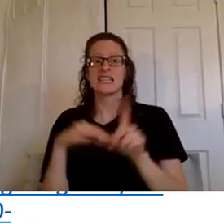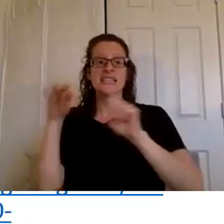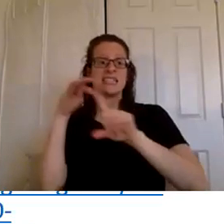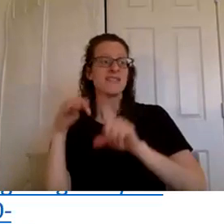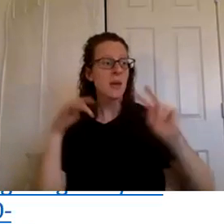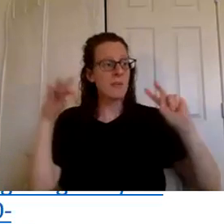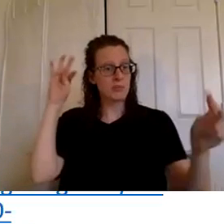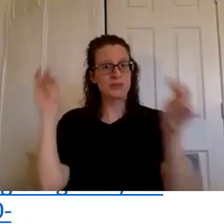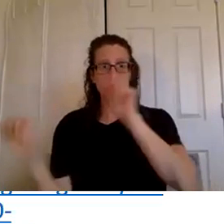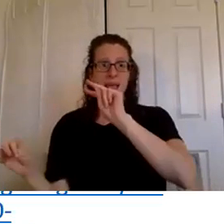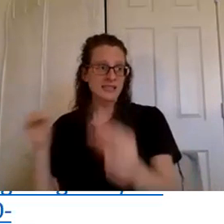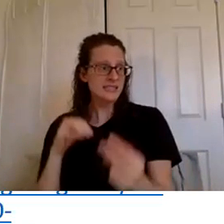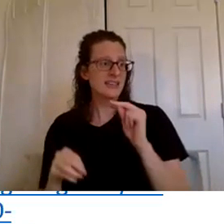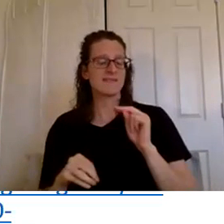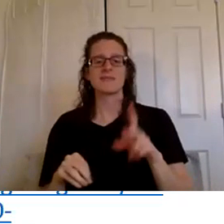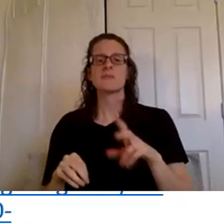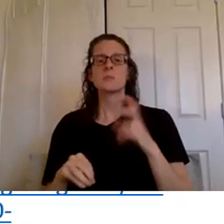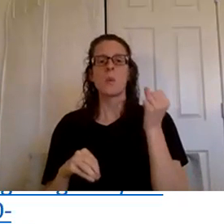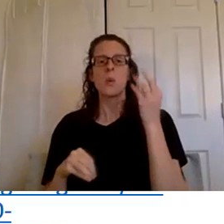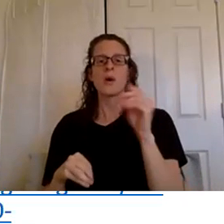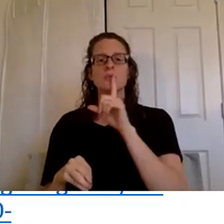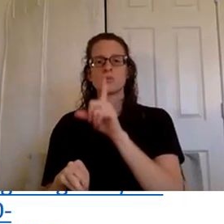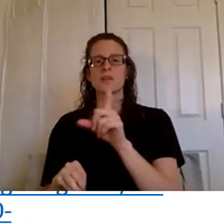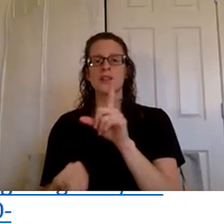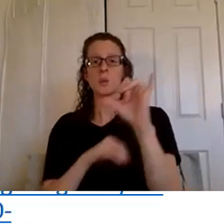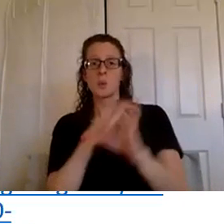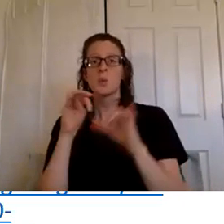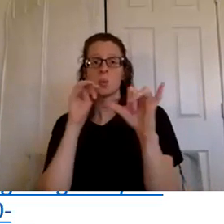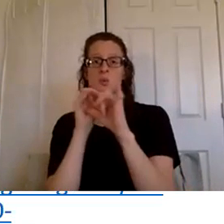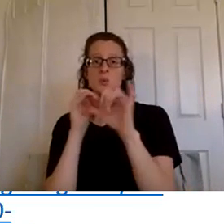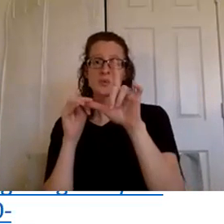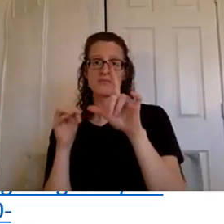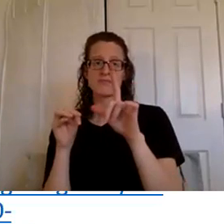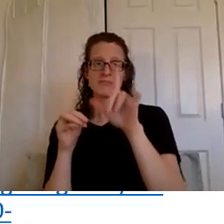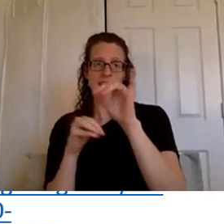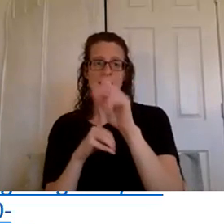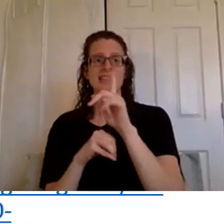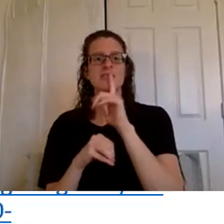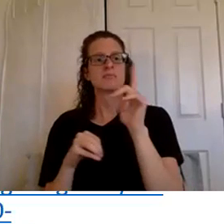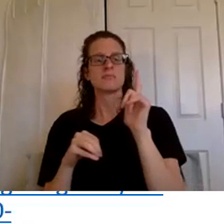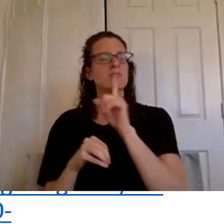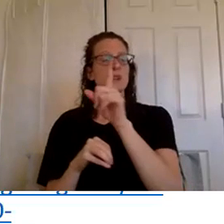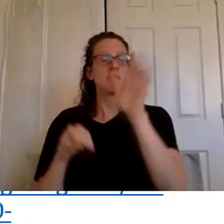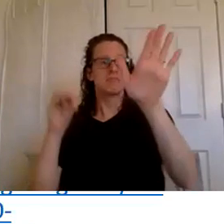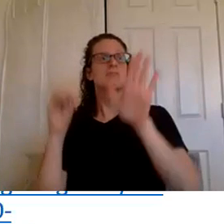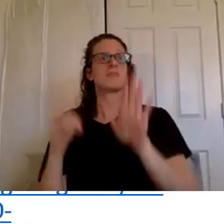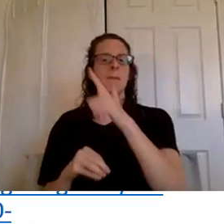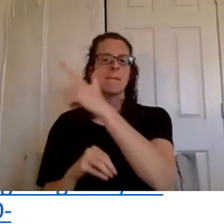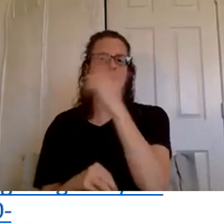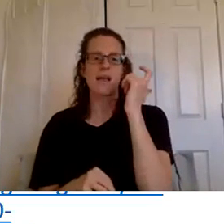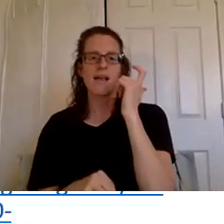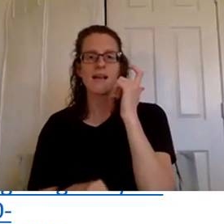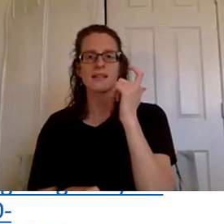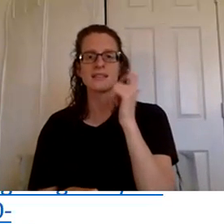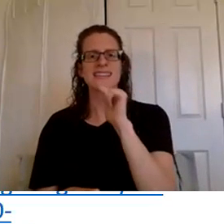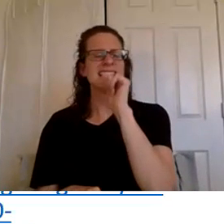and so that youtube um resource is great because um it like there's